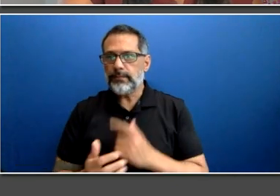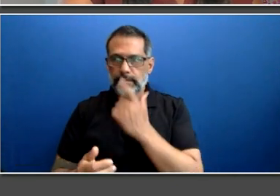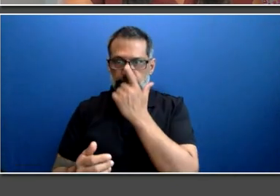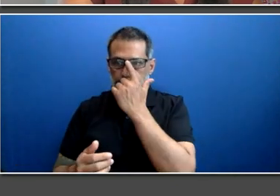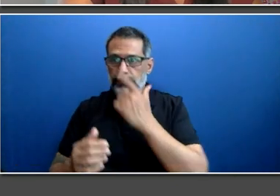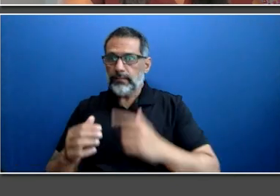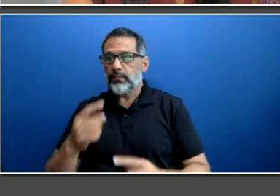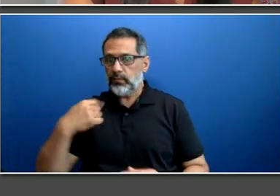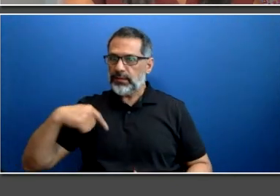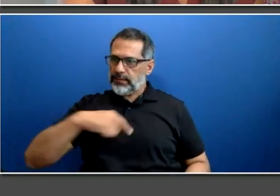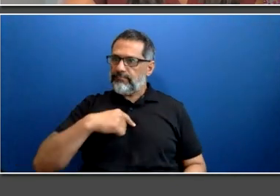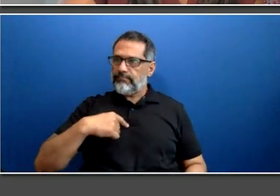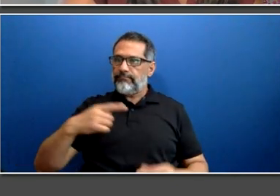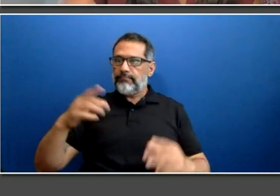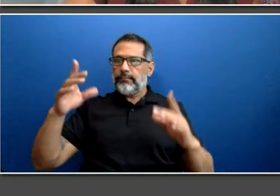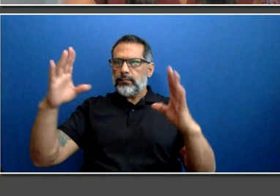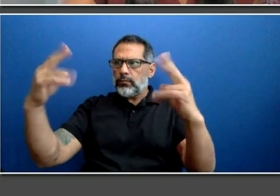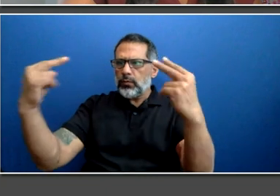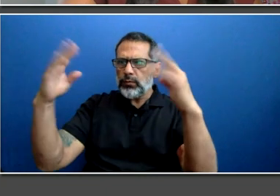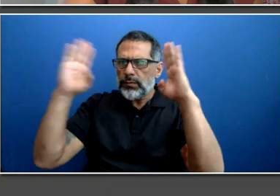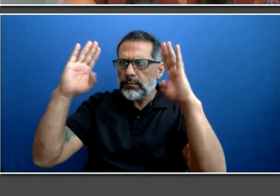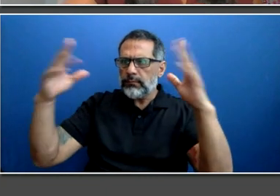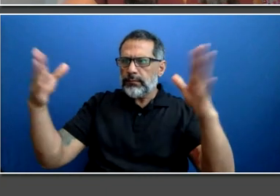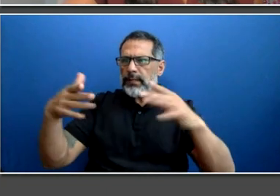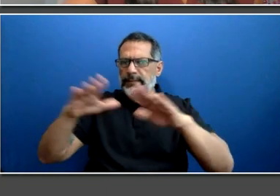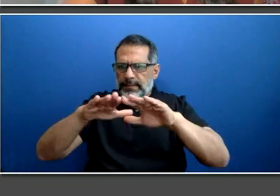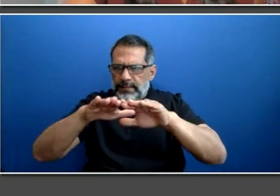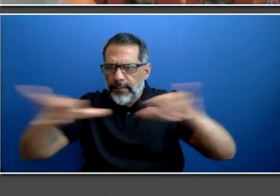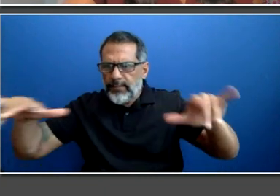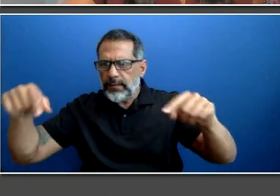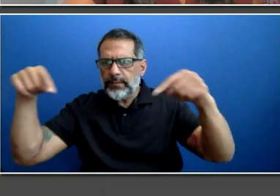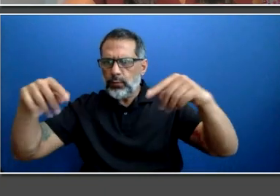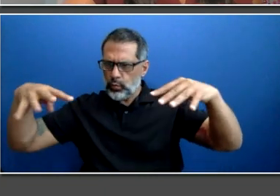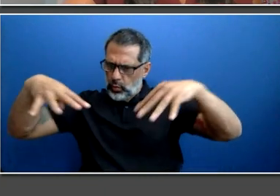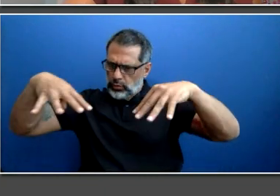because it is good for business and it's very good for our community.